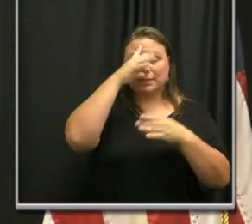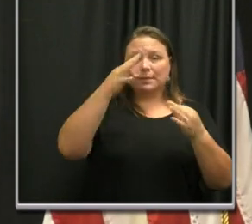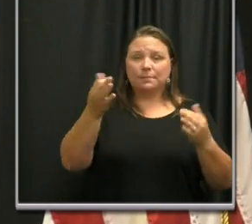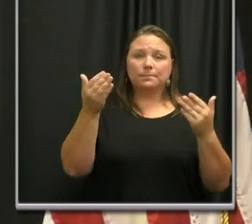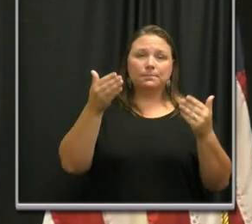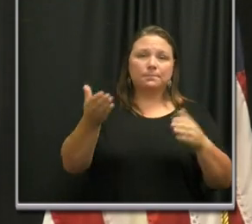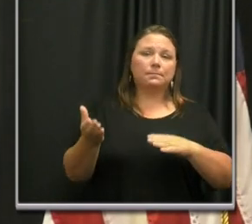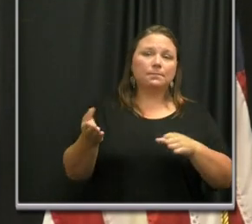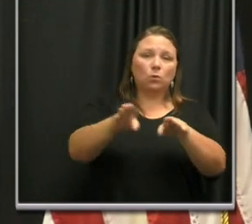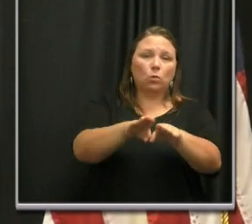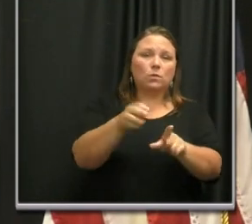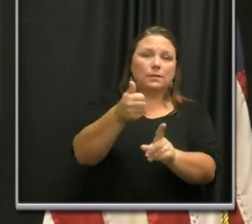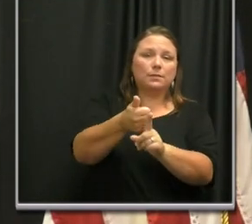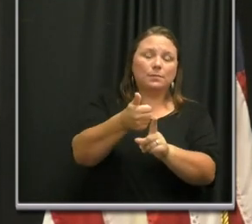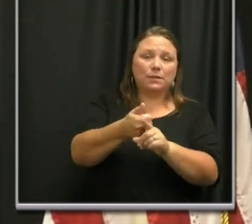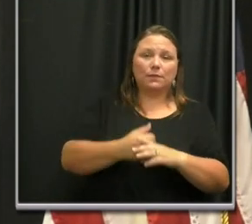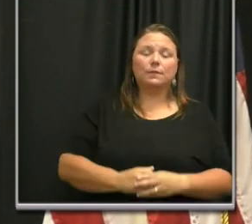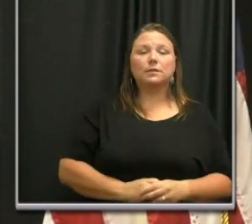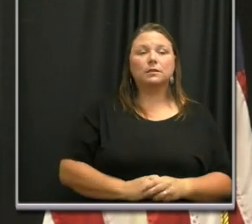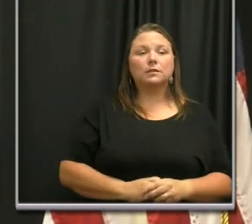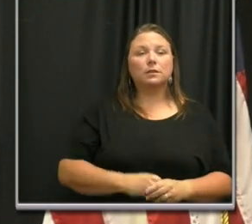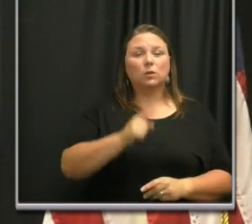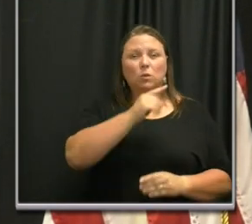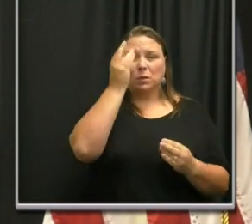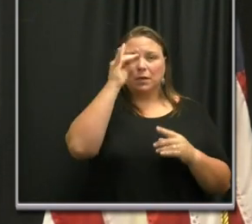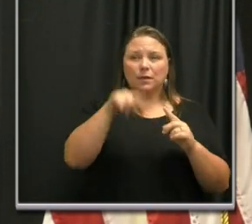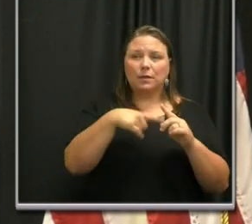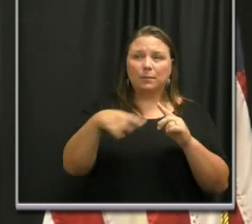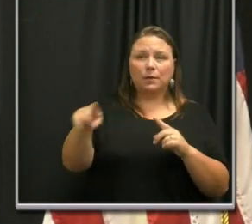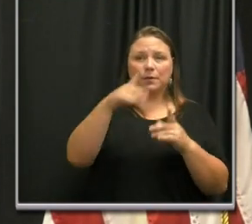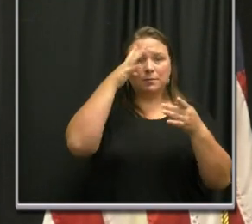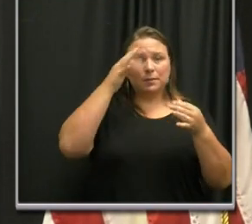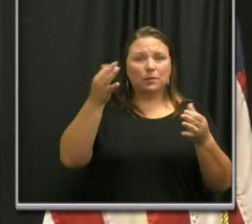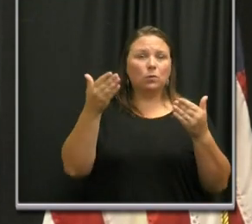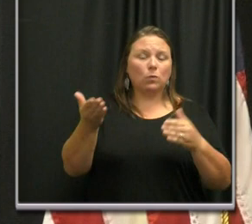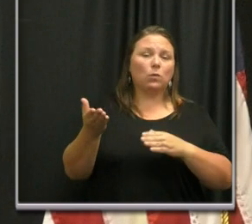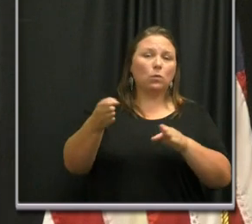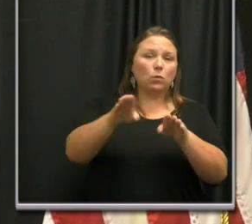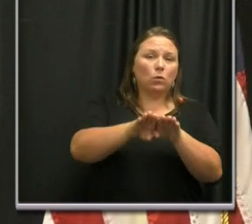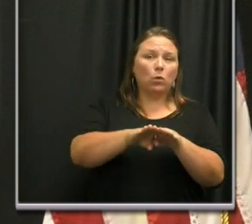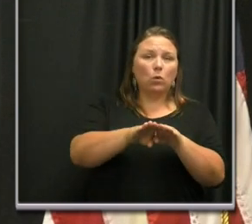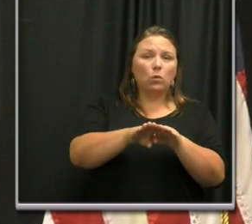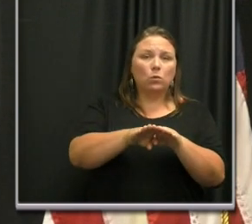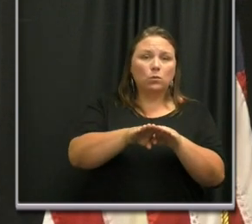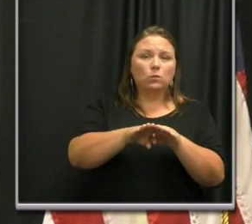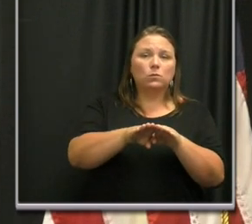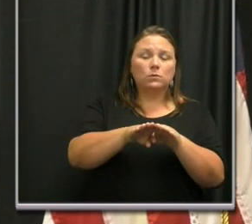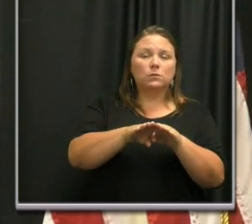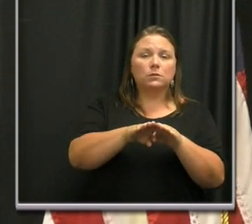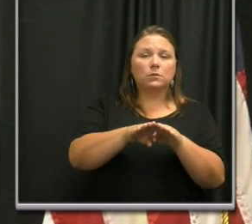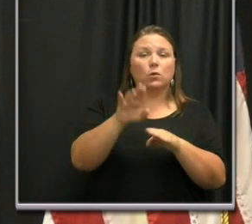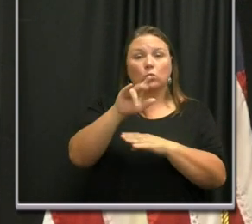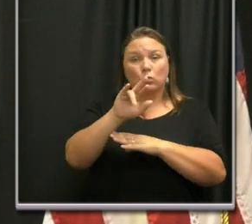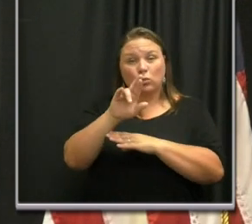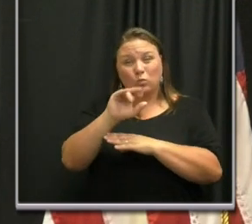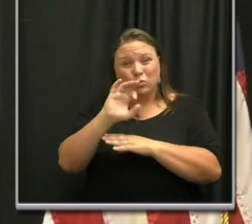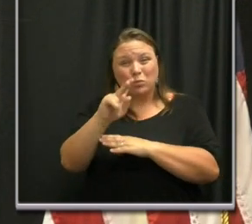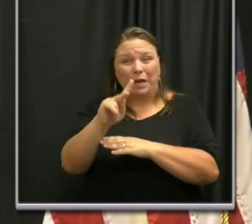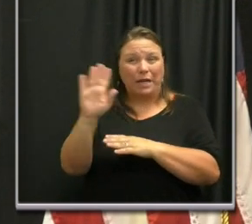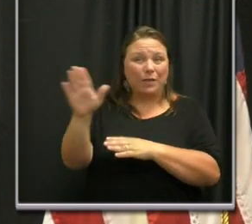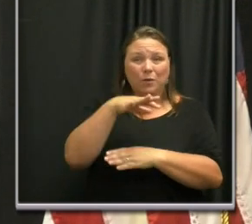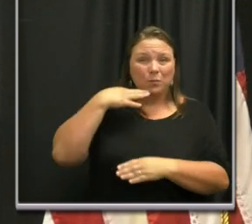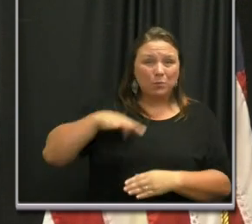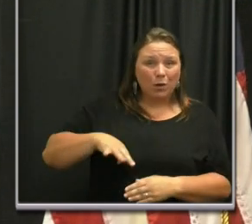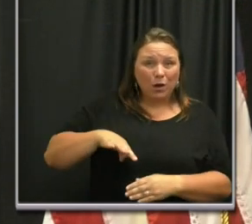close on their own. Your thoughts about them closing, risking, making revenue, and likely